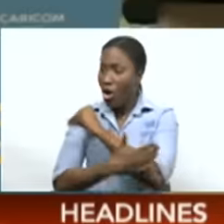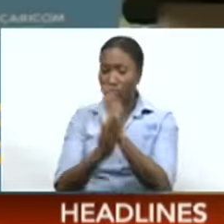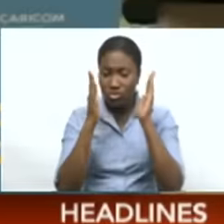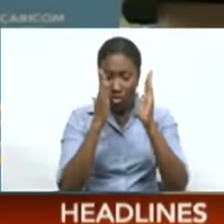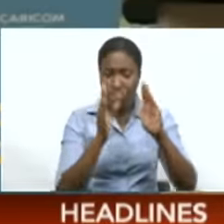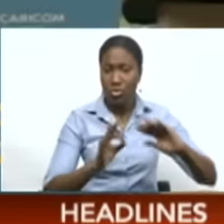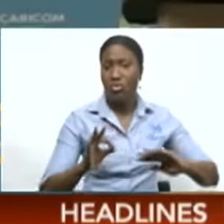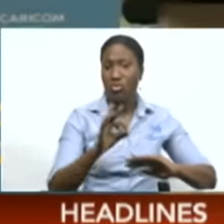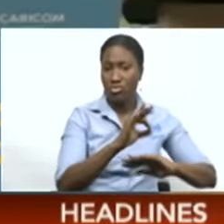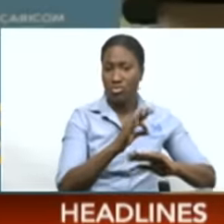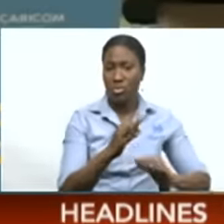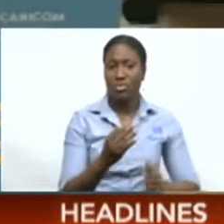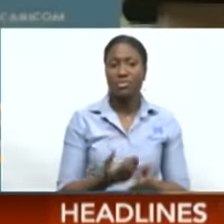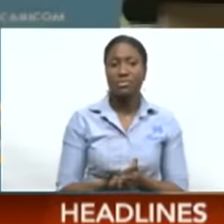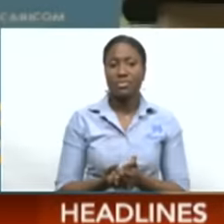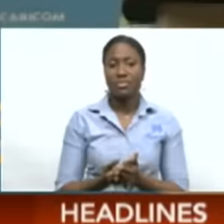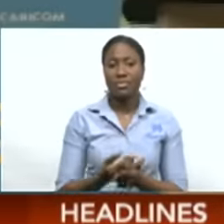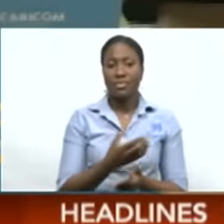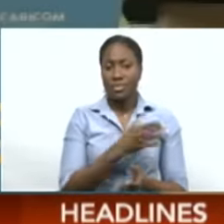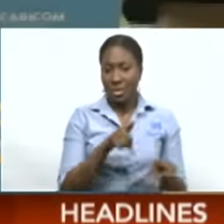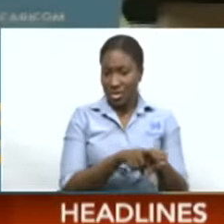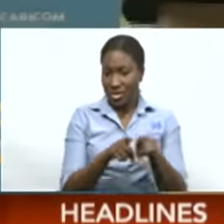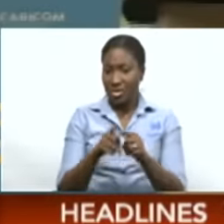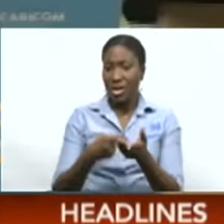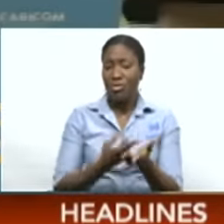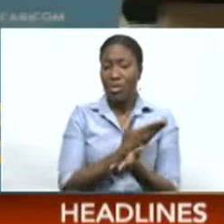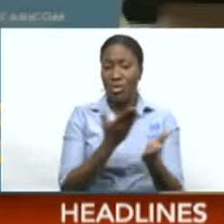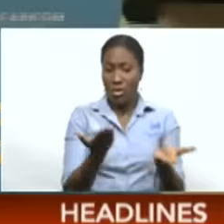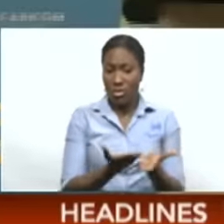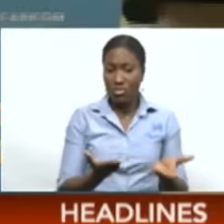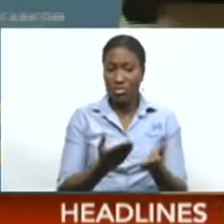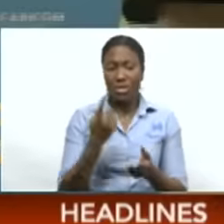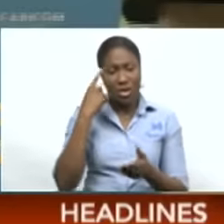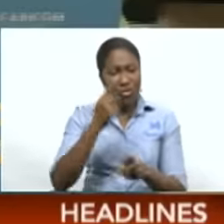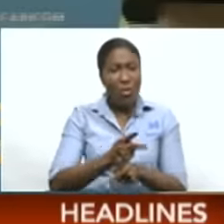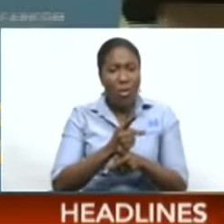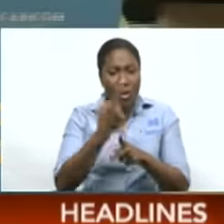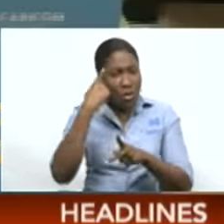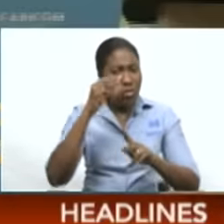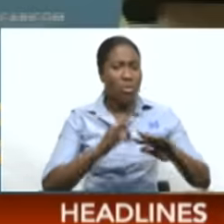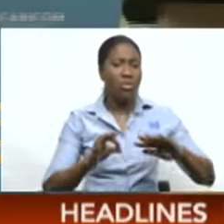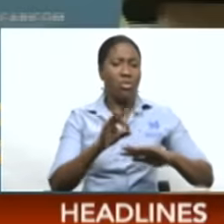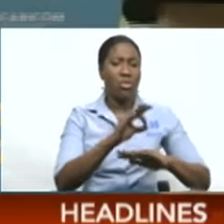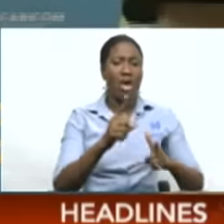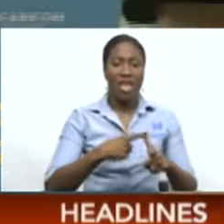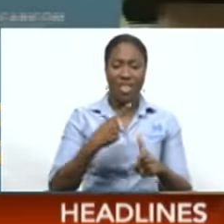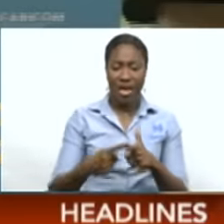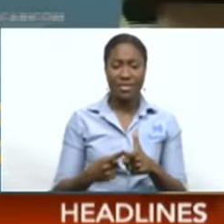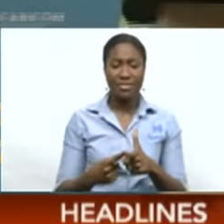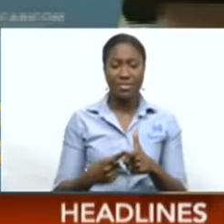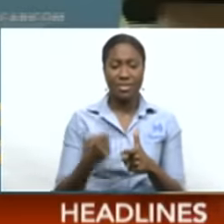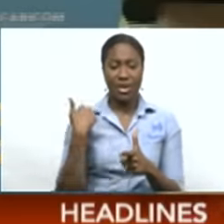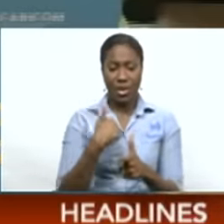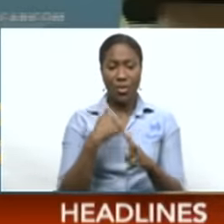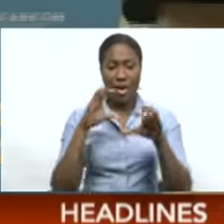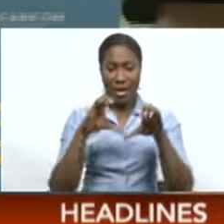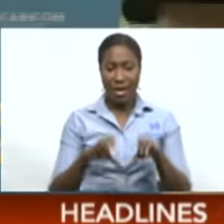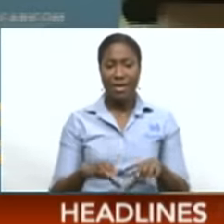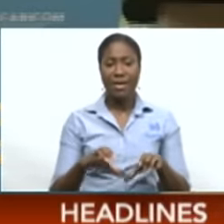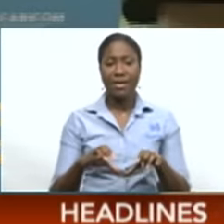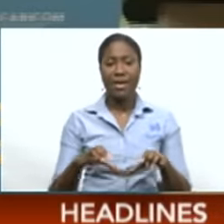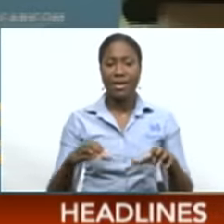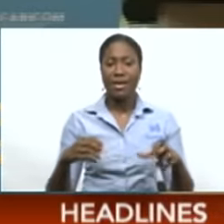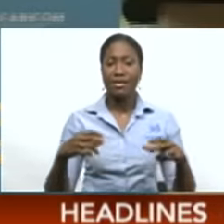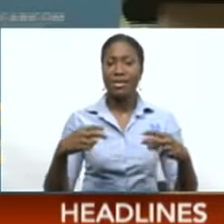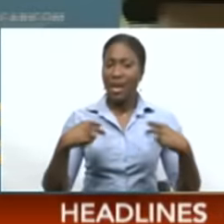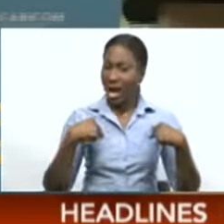are the ones that you're accustomed to, the Bretton Woods institutions, who look out for us, then we can benefit from a lot of what